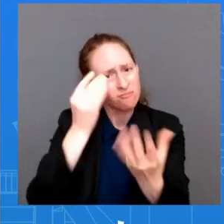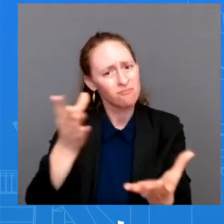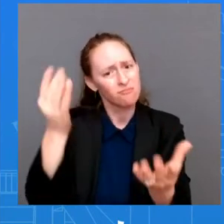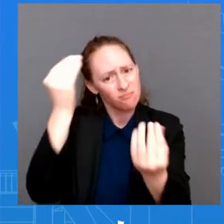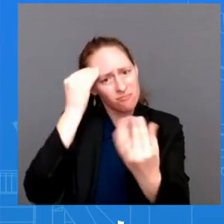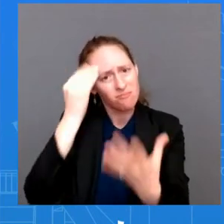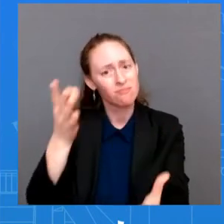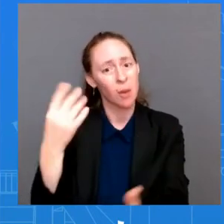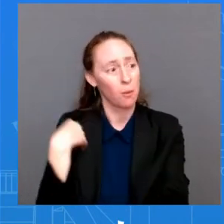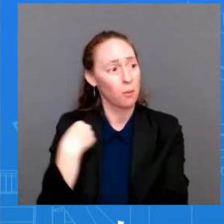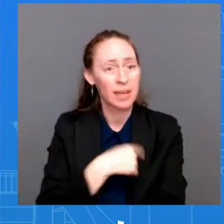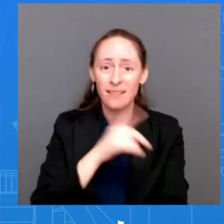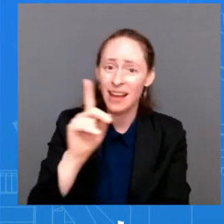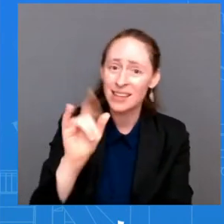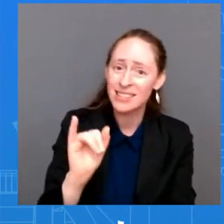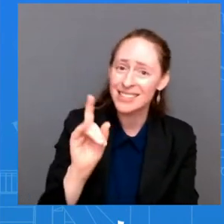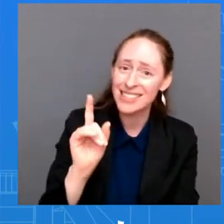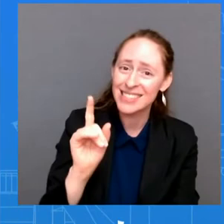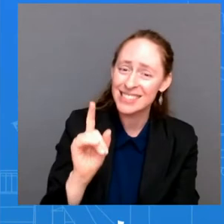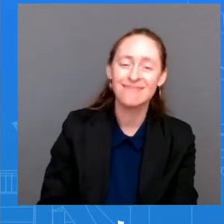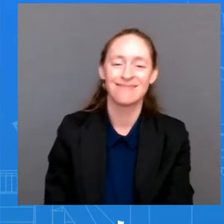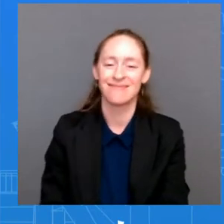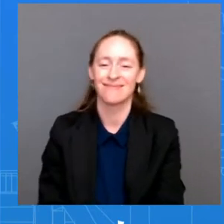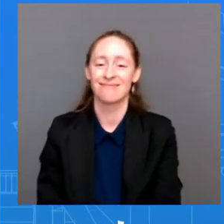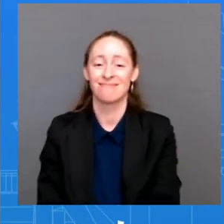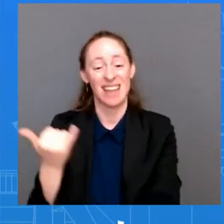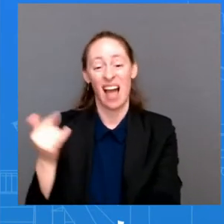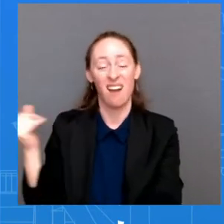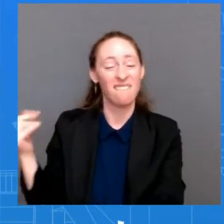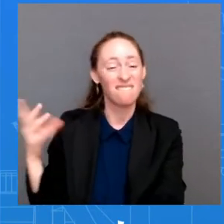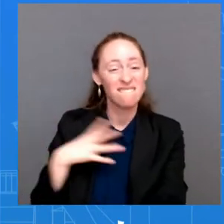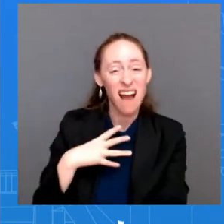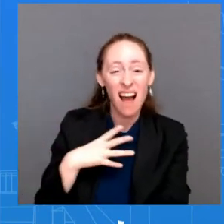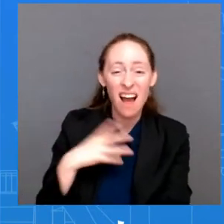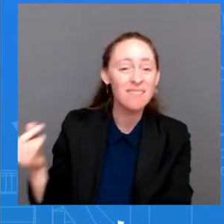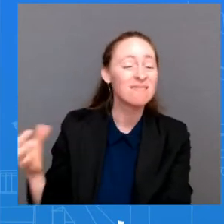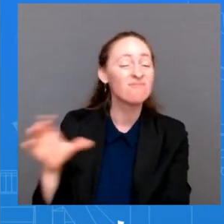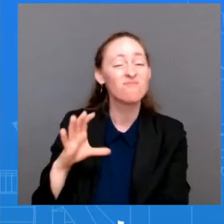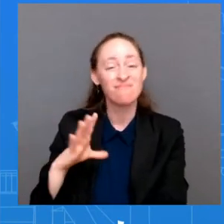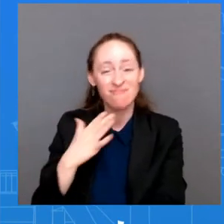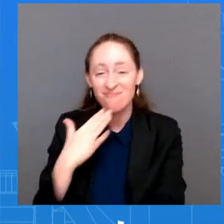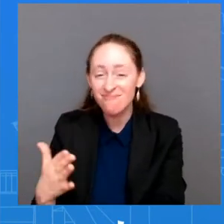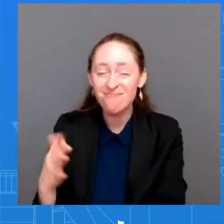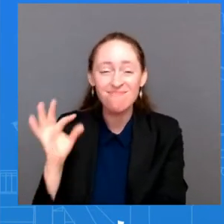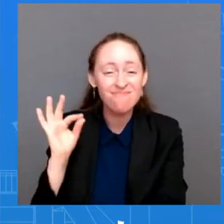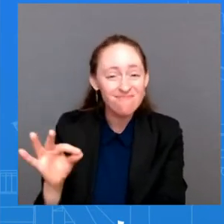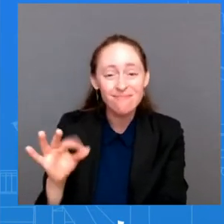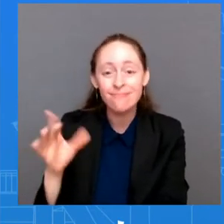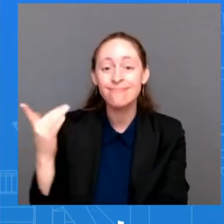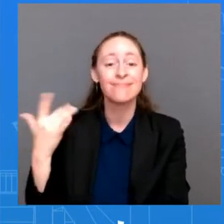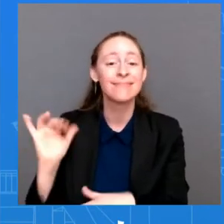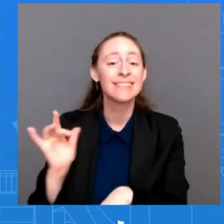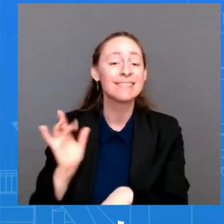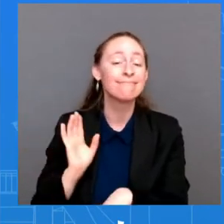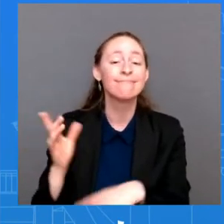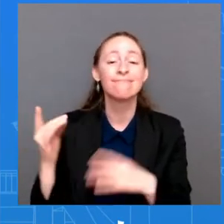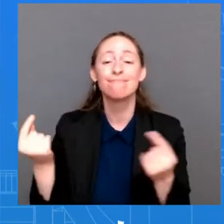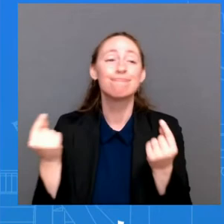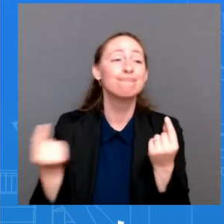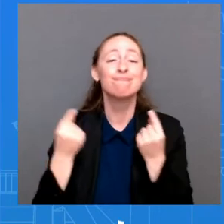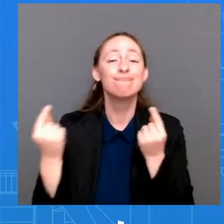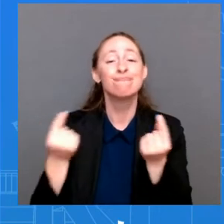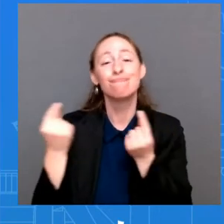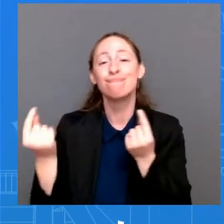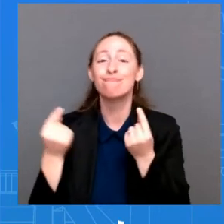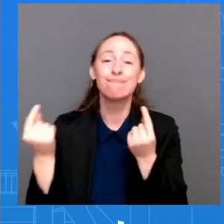feeling fine. He's doing well. He's doing the business of the American people in the White House residence. And he's looking forward to to to